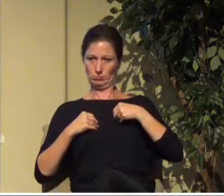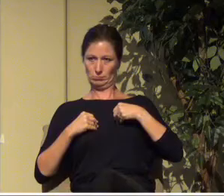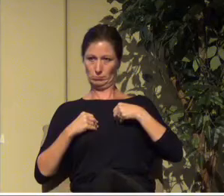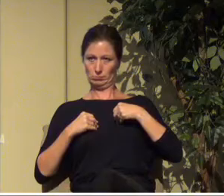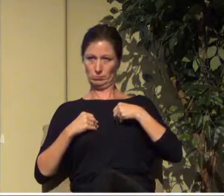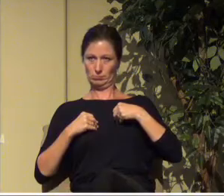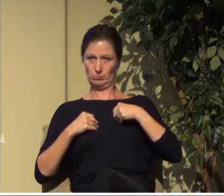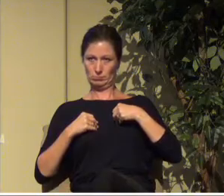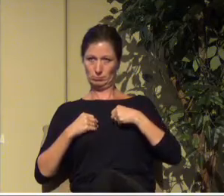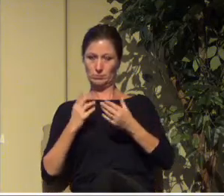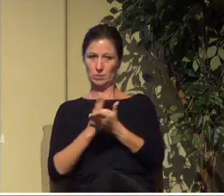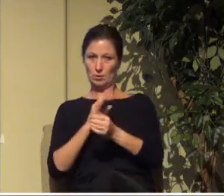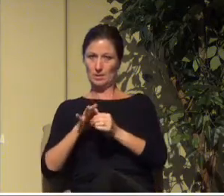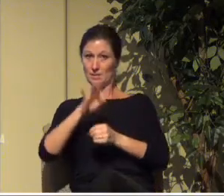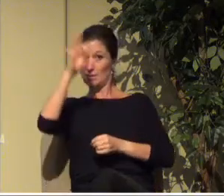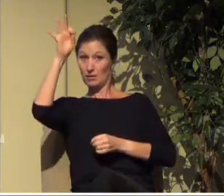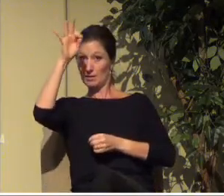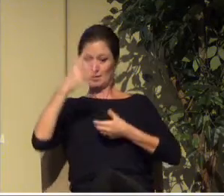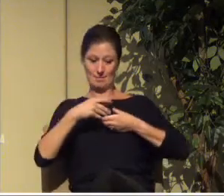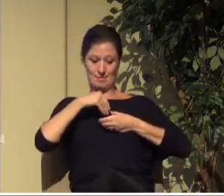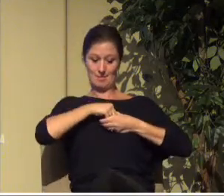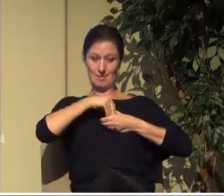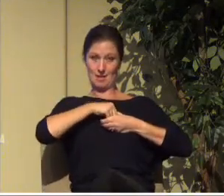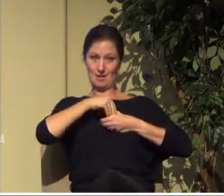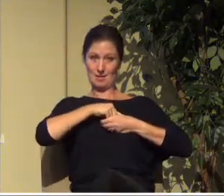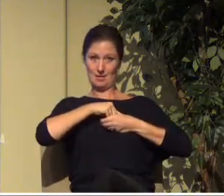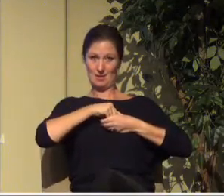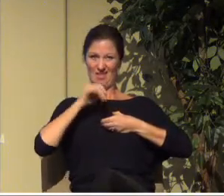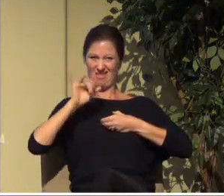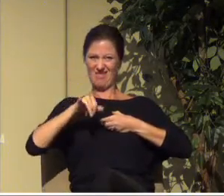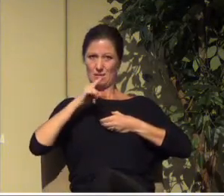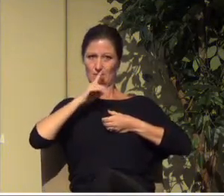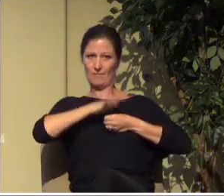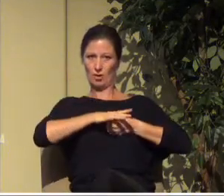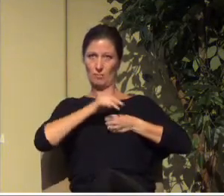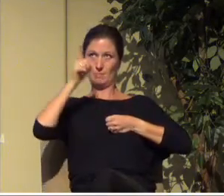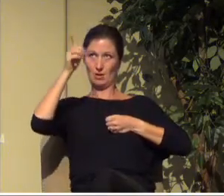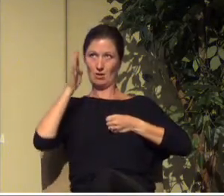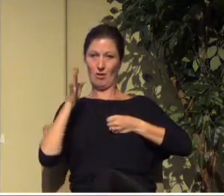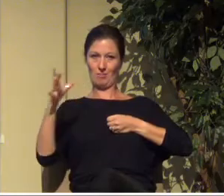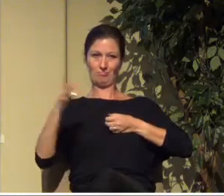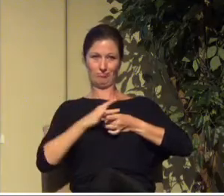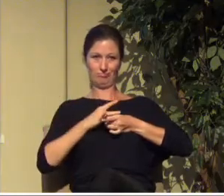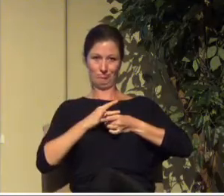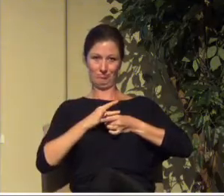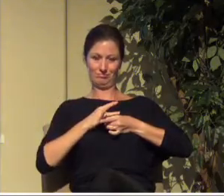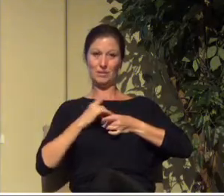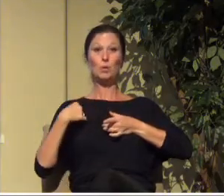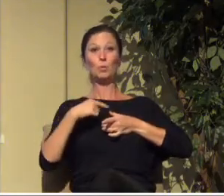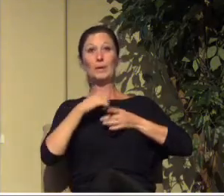Spirit in our hearts confirms that God owns us that we belong to him